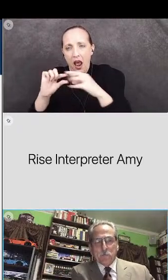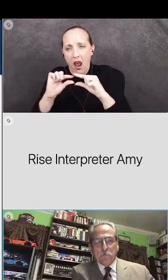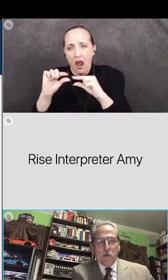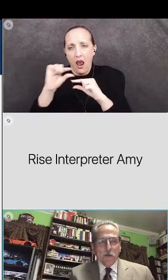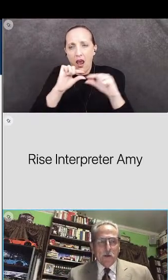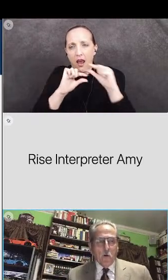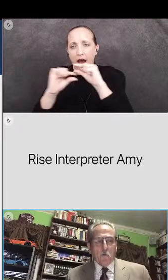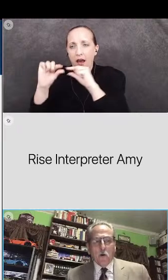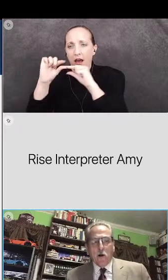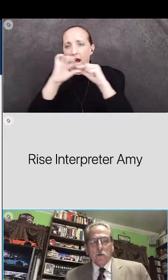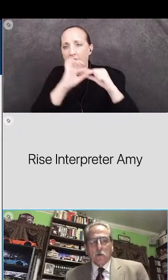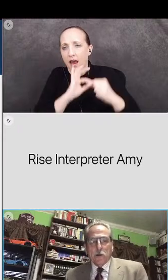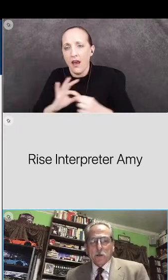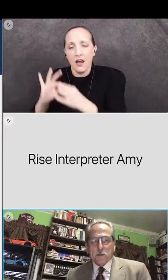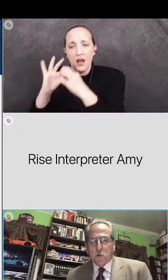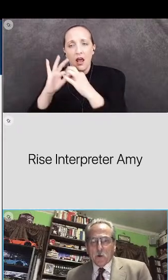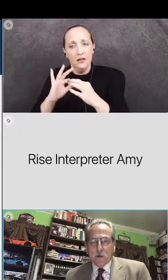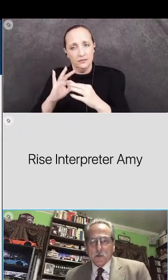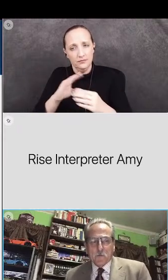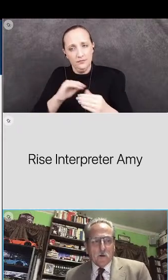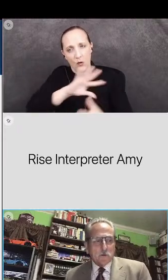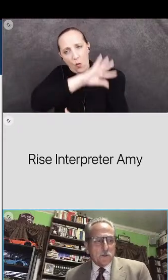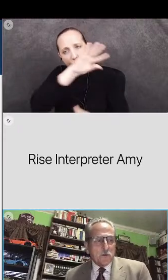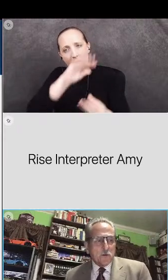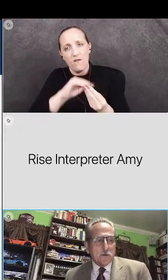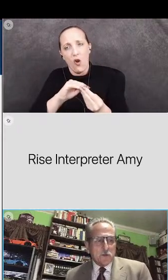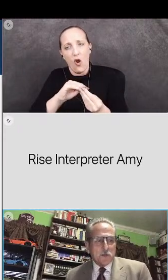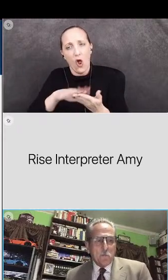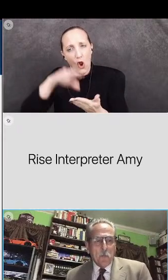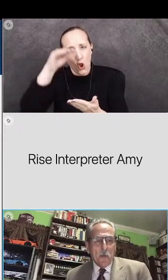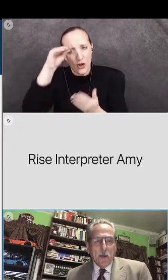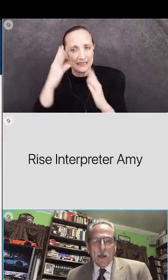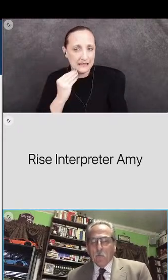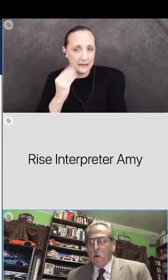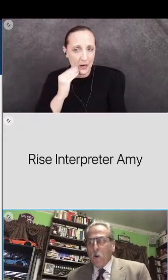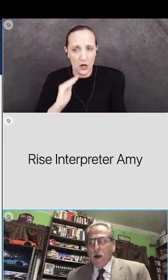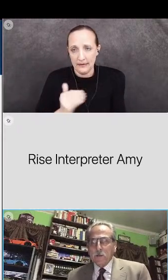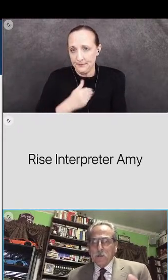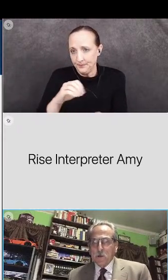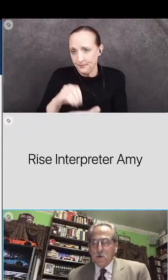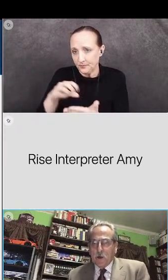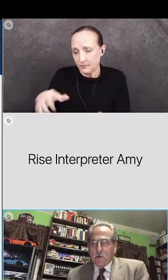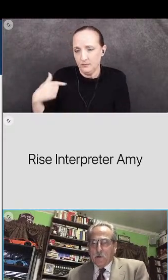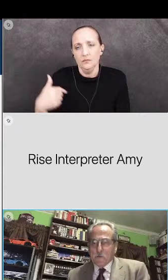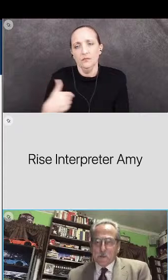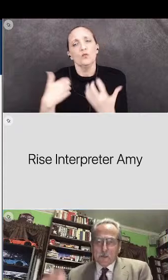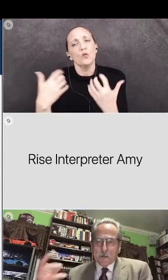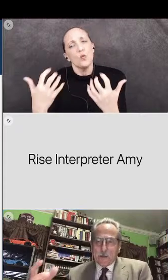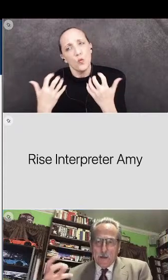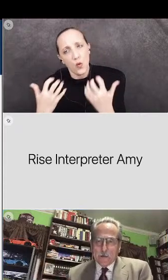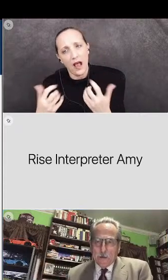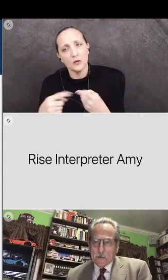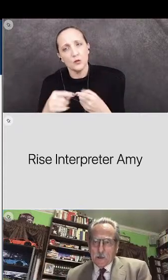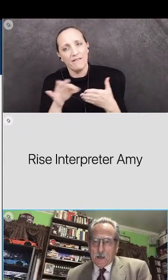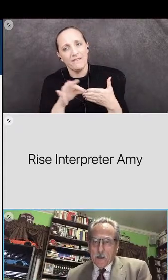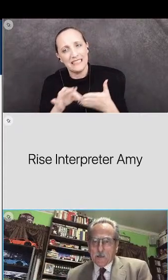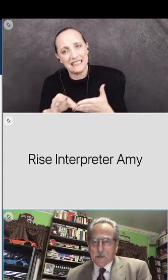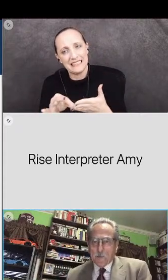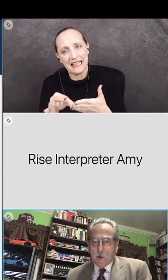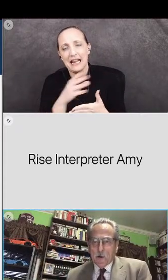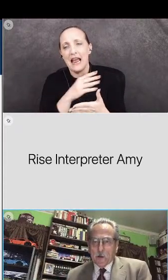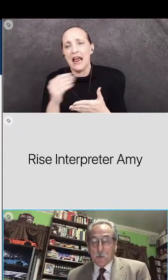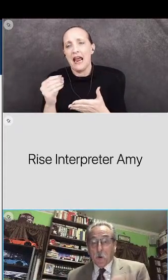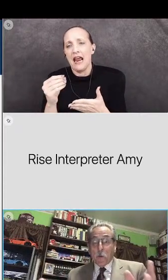with us and the overall learning experience of our students and we want to facilitate an